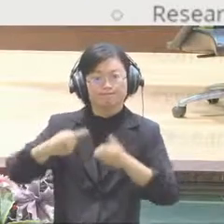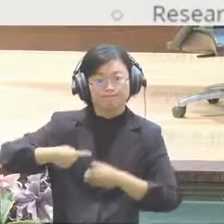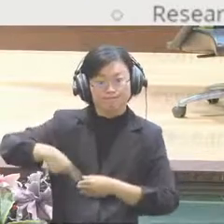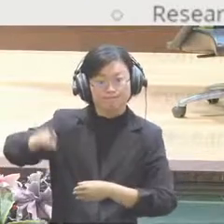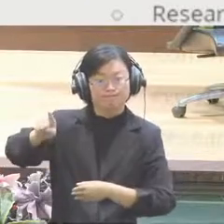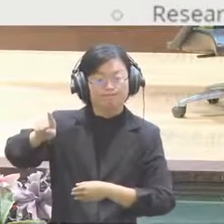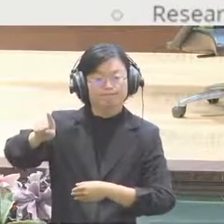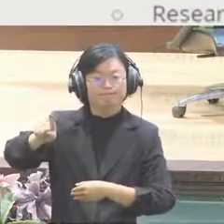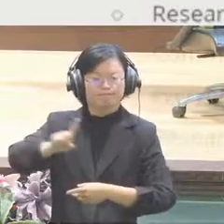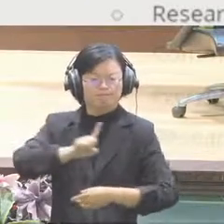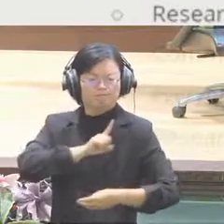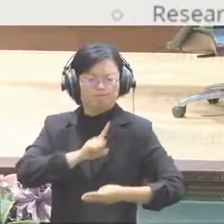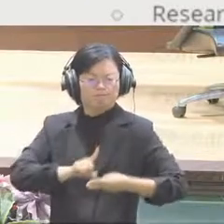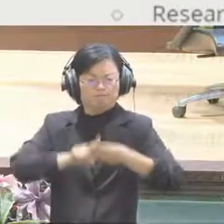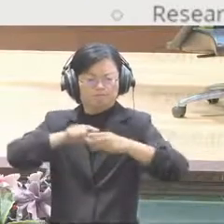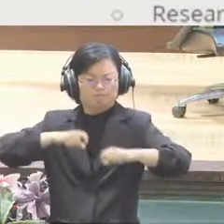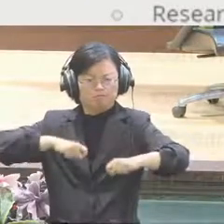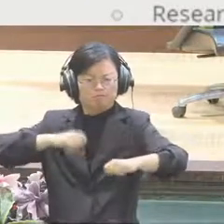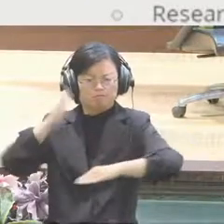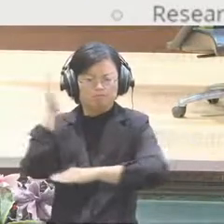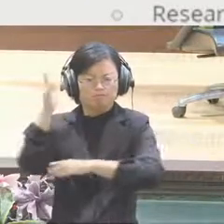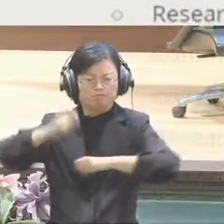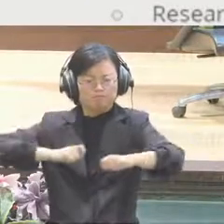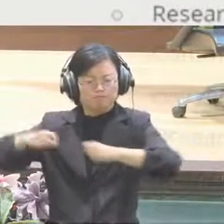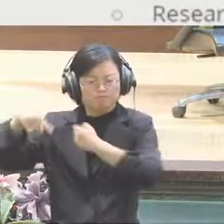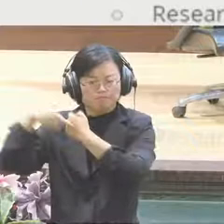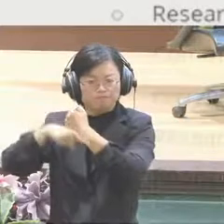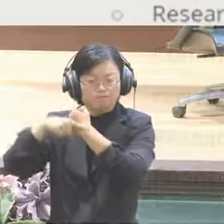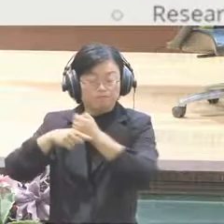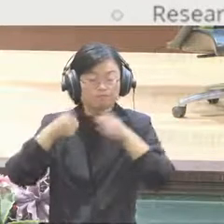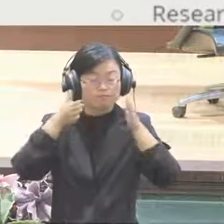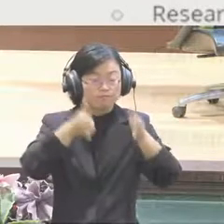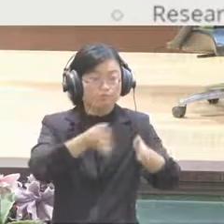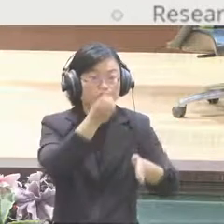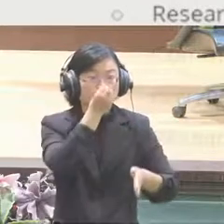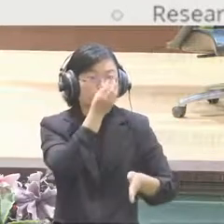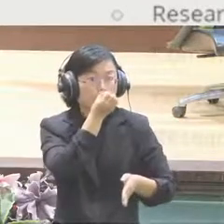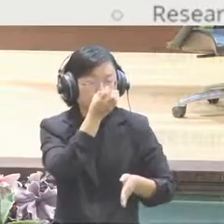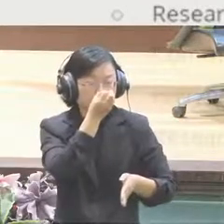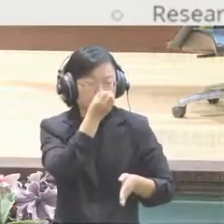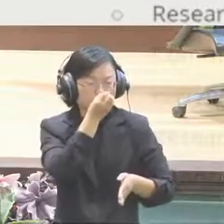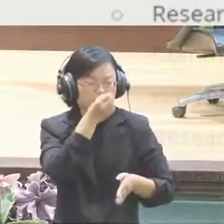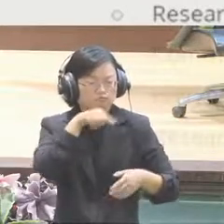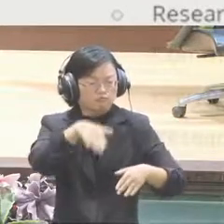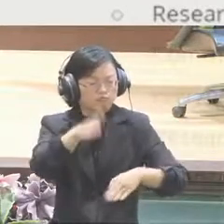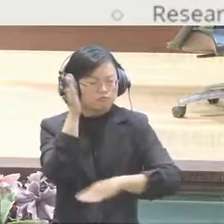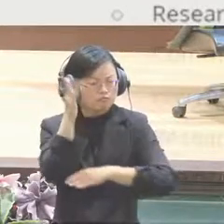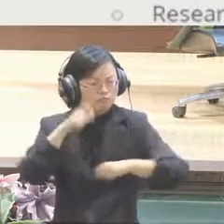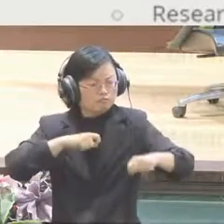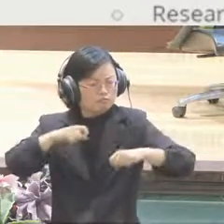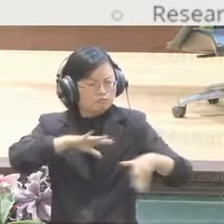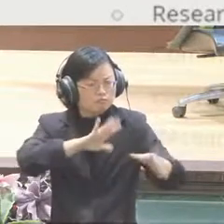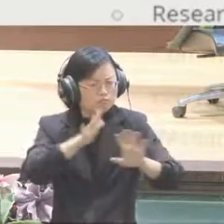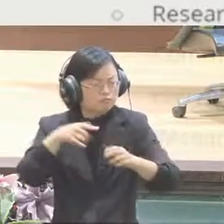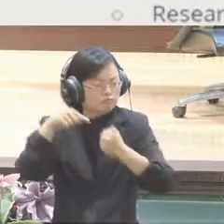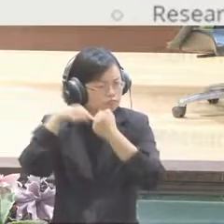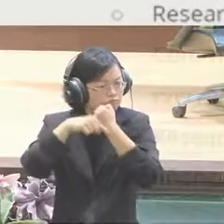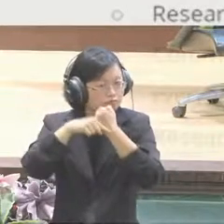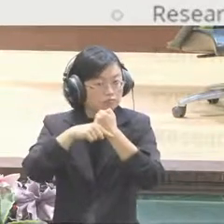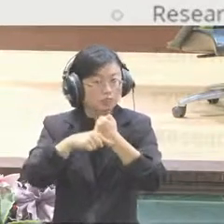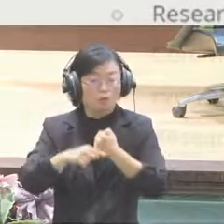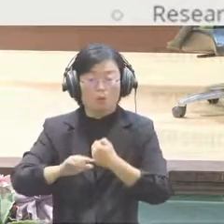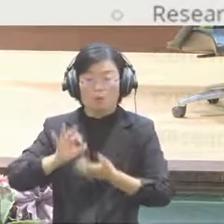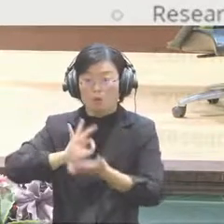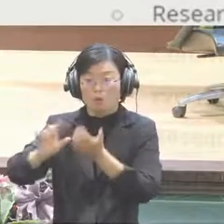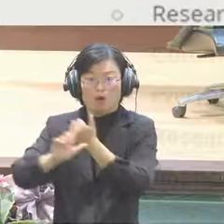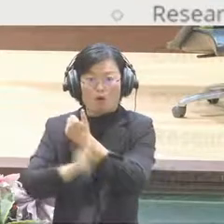the development of Hong Kong in mind. And we are using quite a unique approach in our research